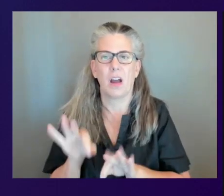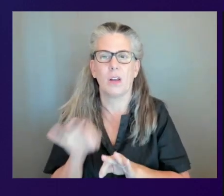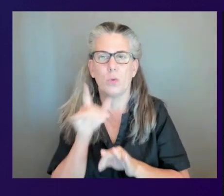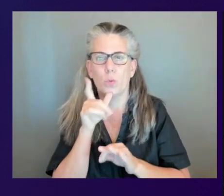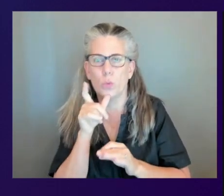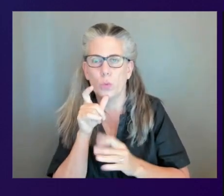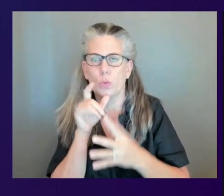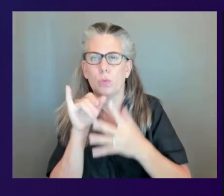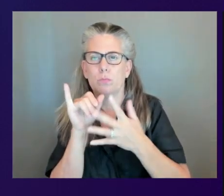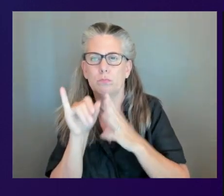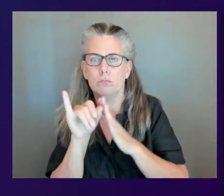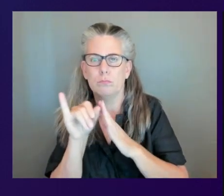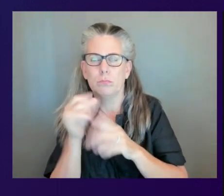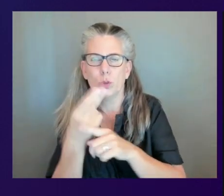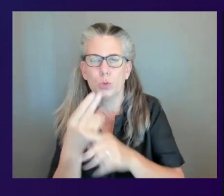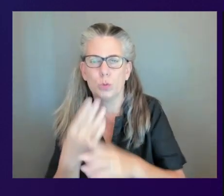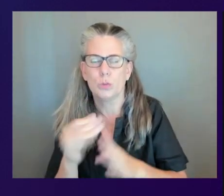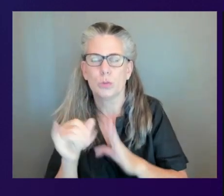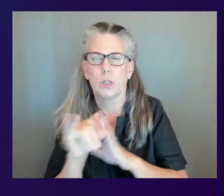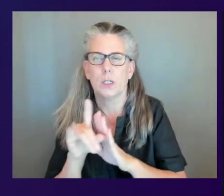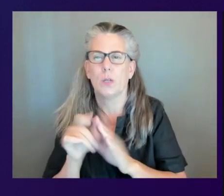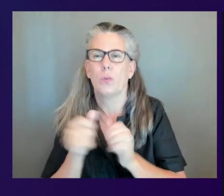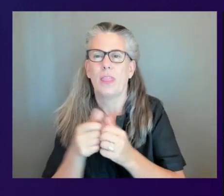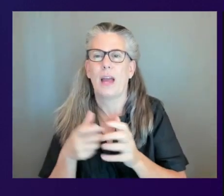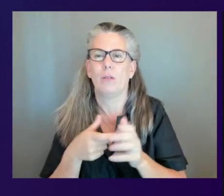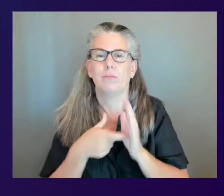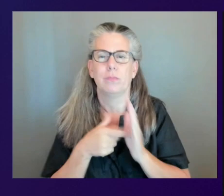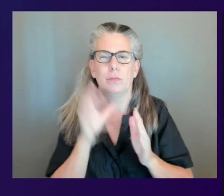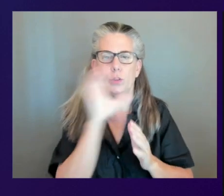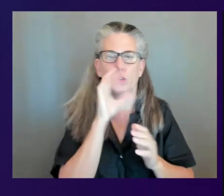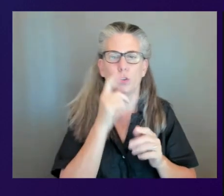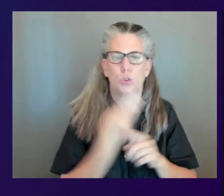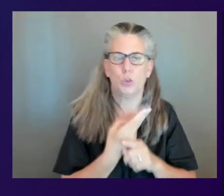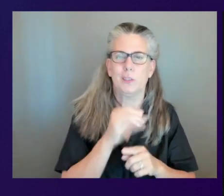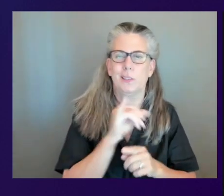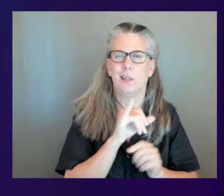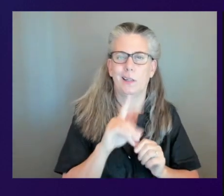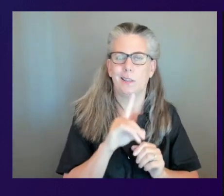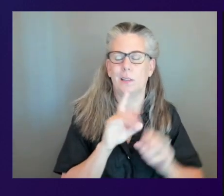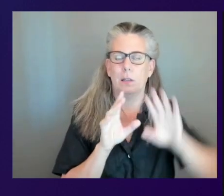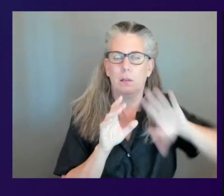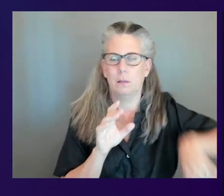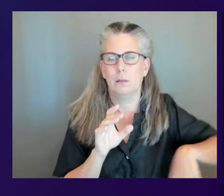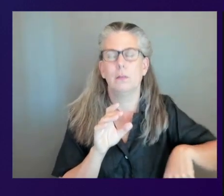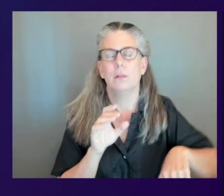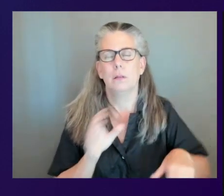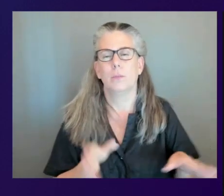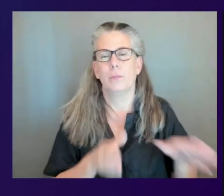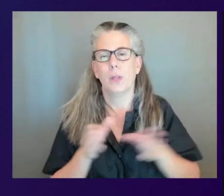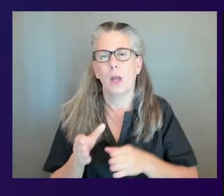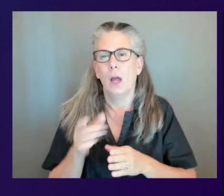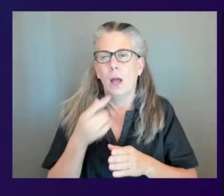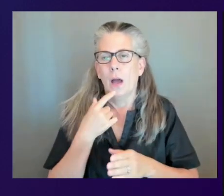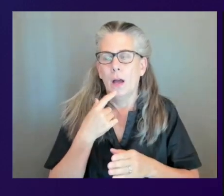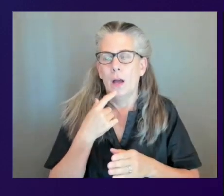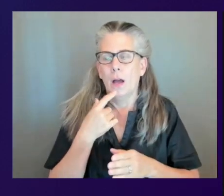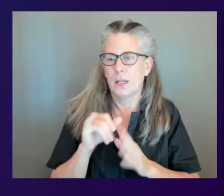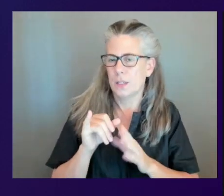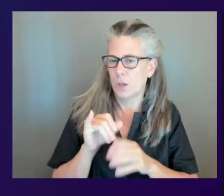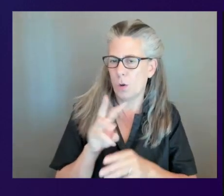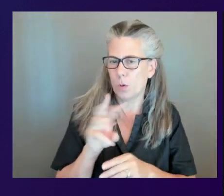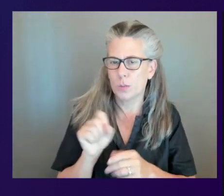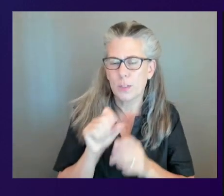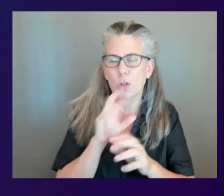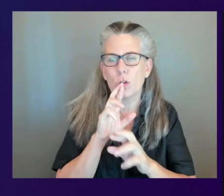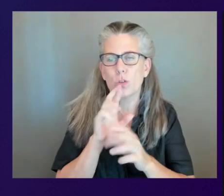figuring that all out what is column d it says change reported yeah so that's this okay